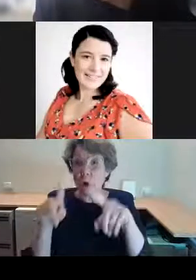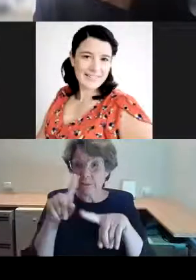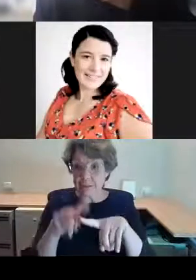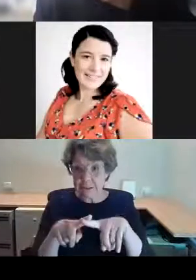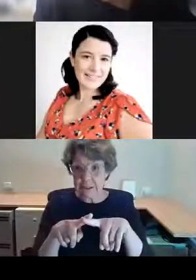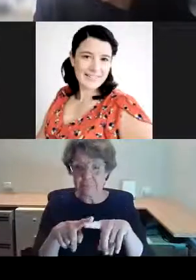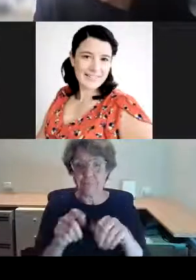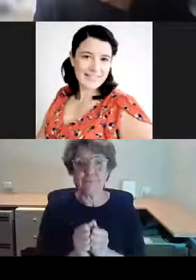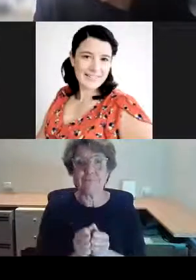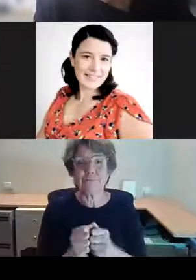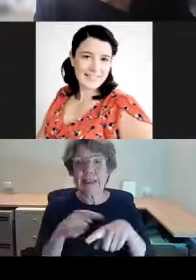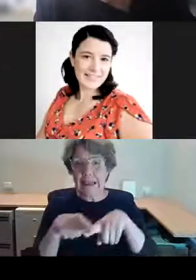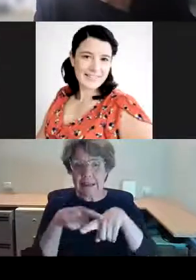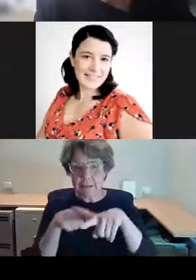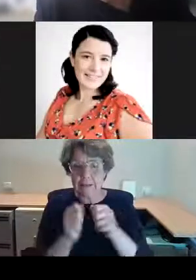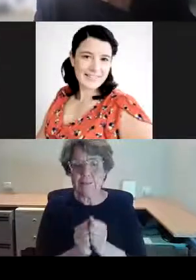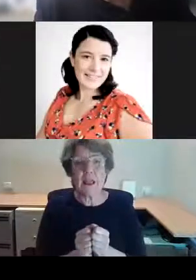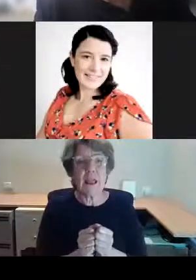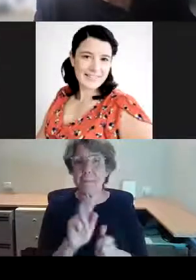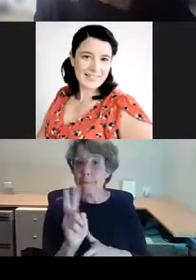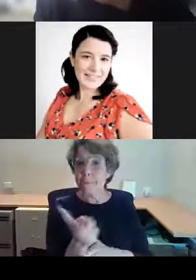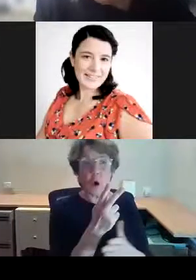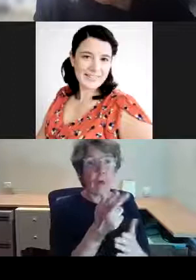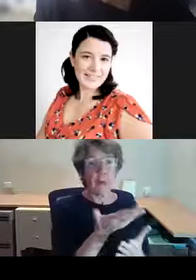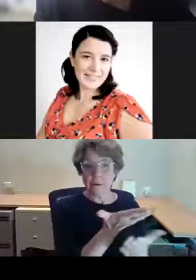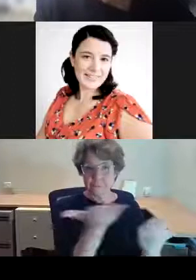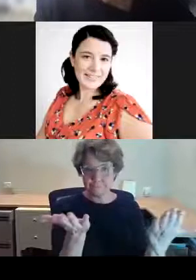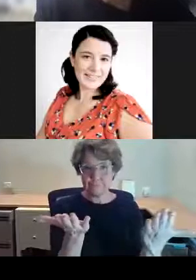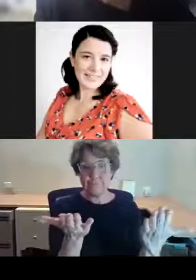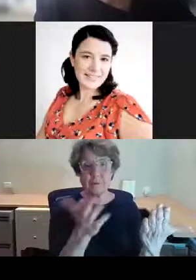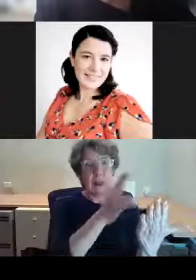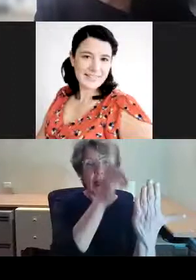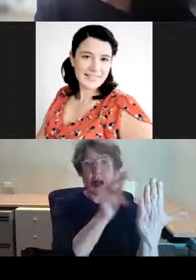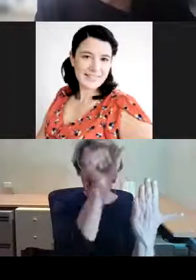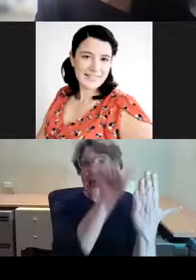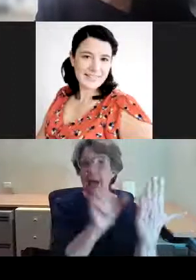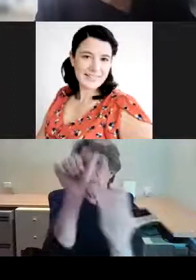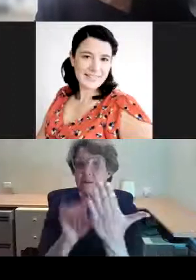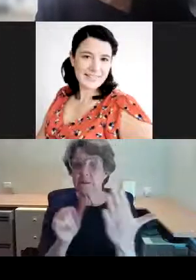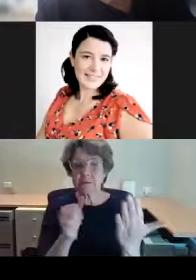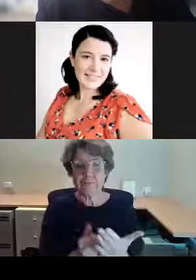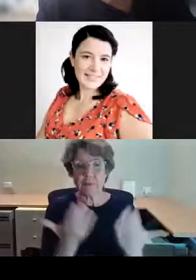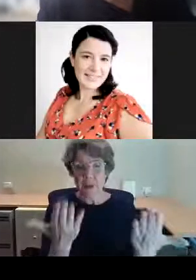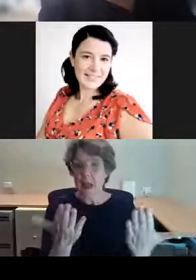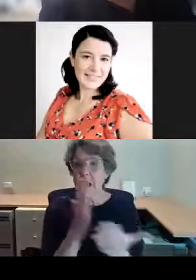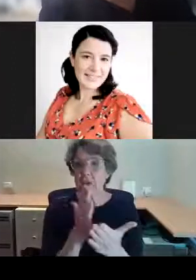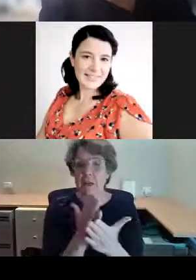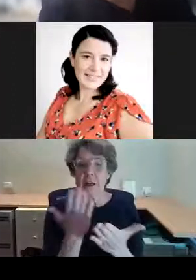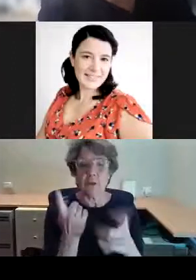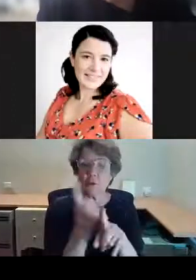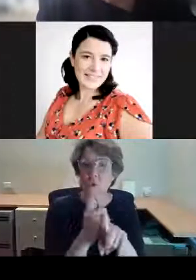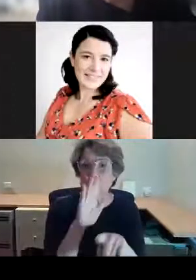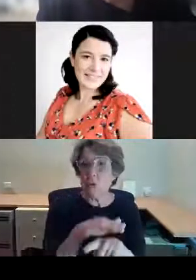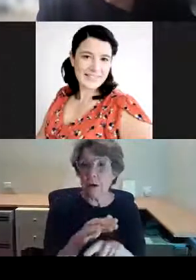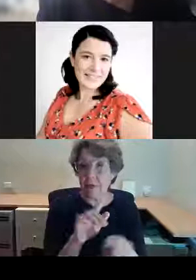in these two works, he explores something that's very central to his life and practice. It's the